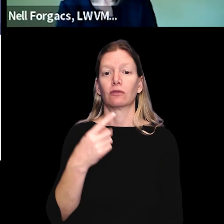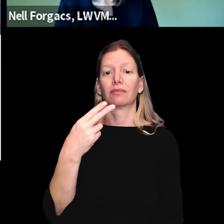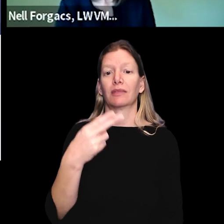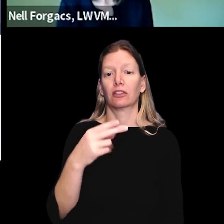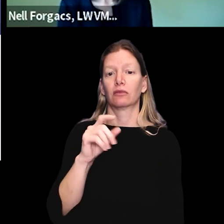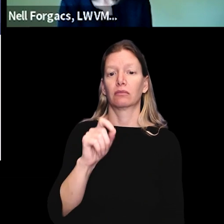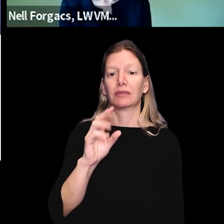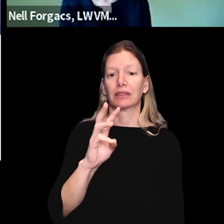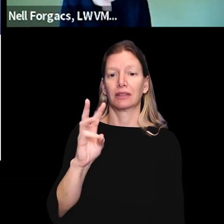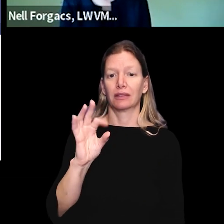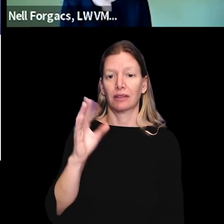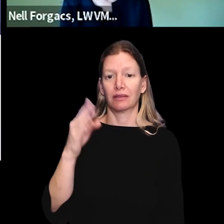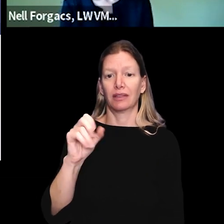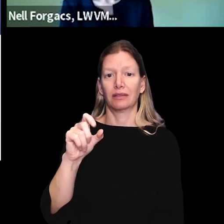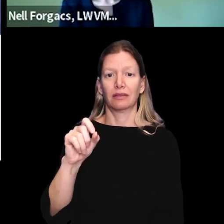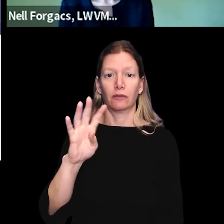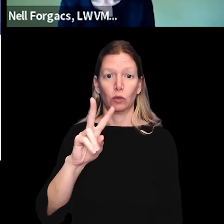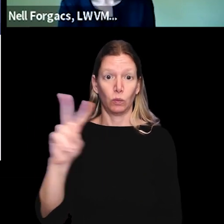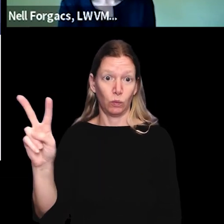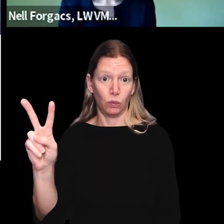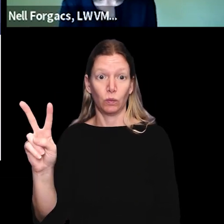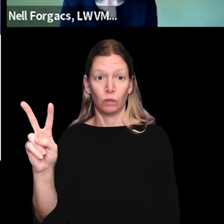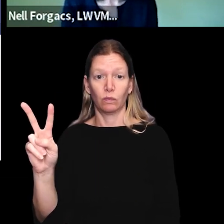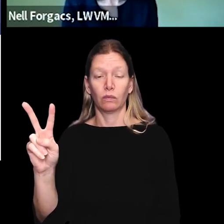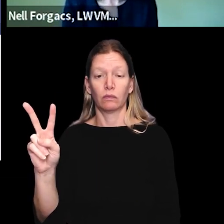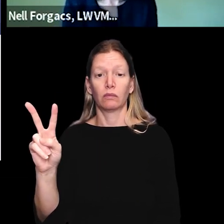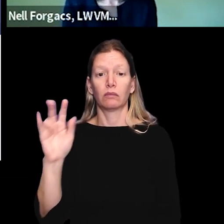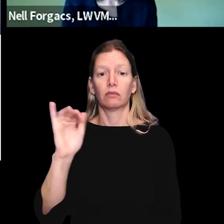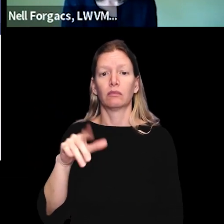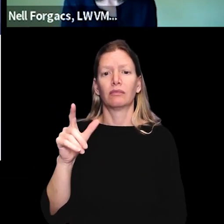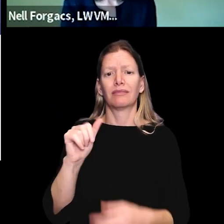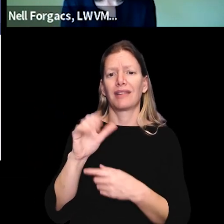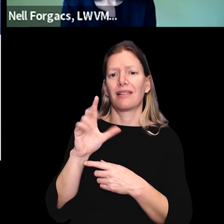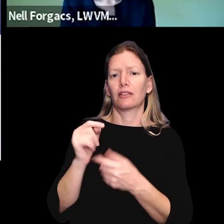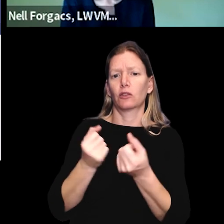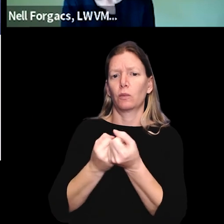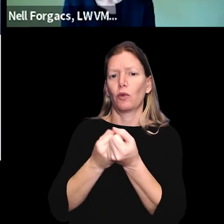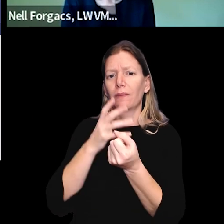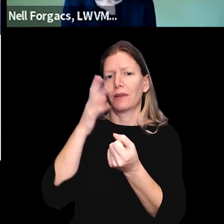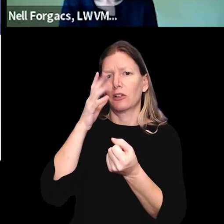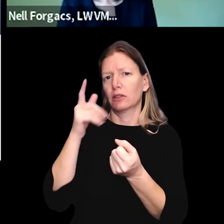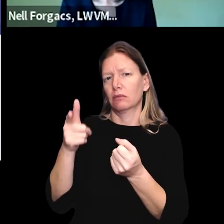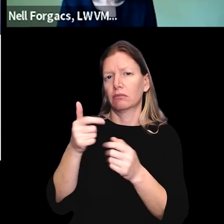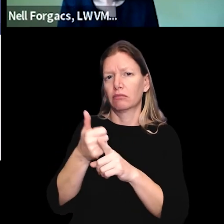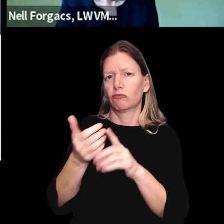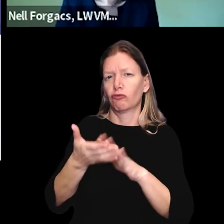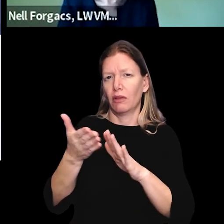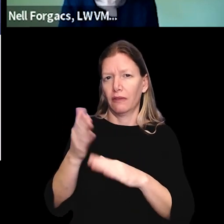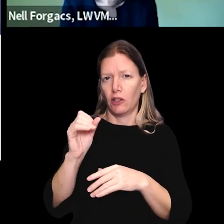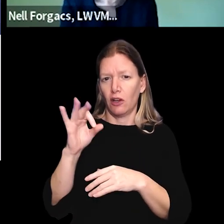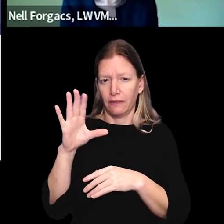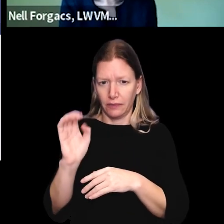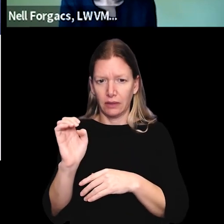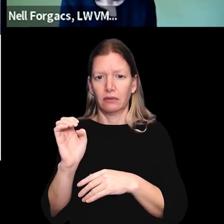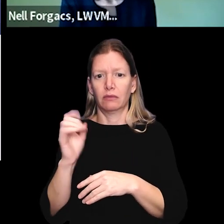The first one is H669S422, an act supporting parents running for